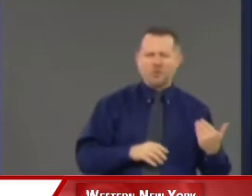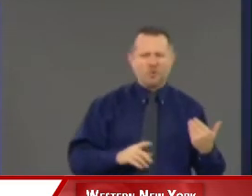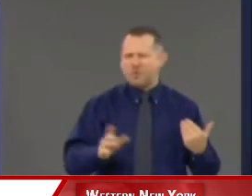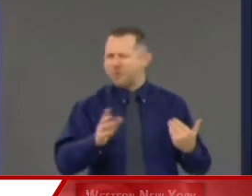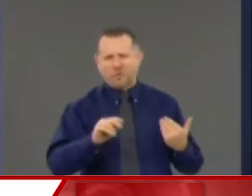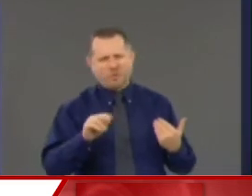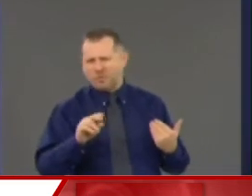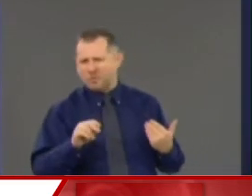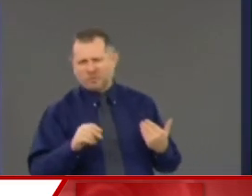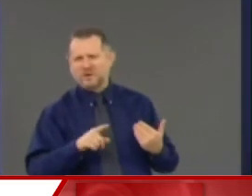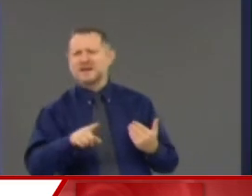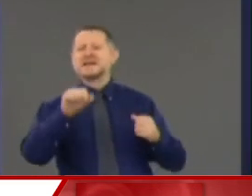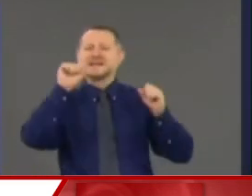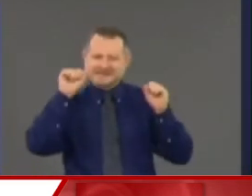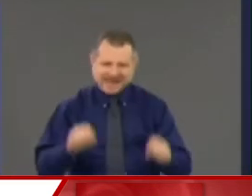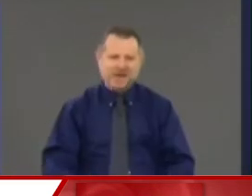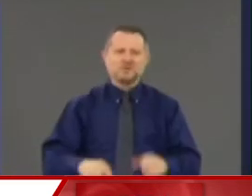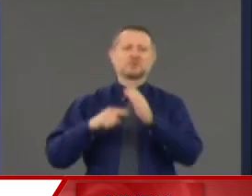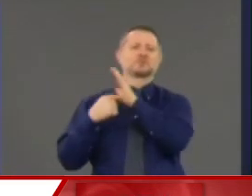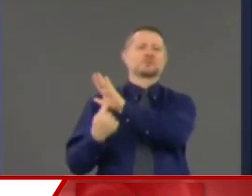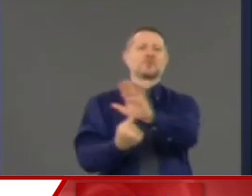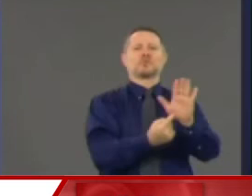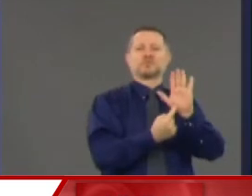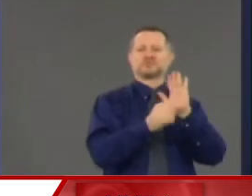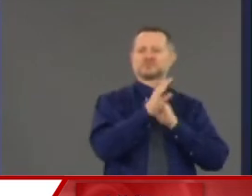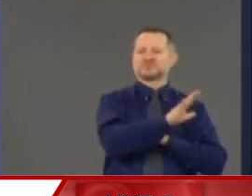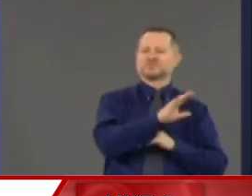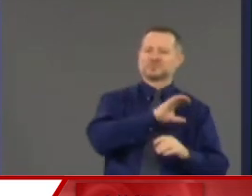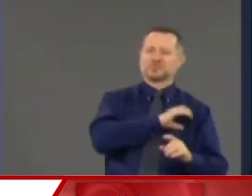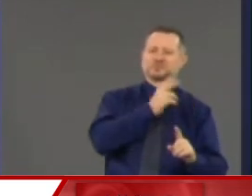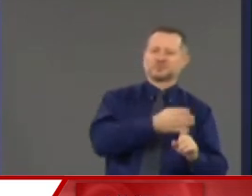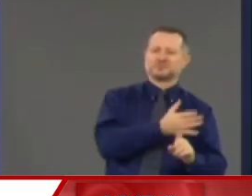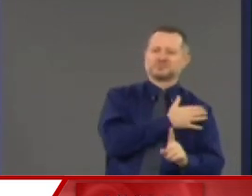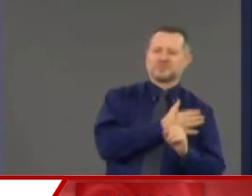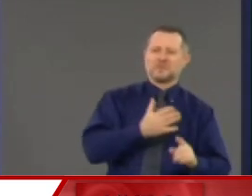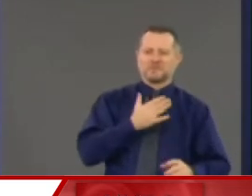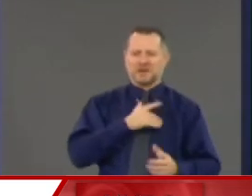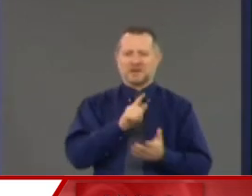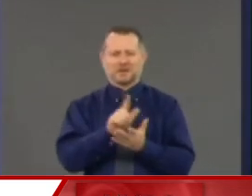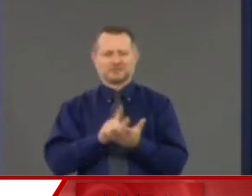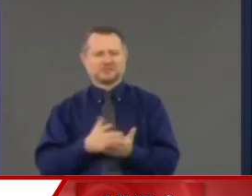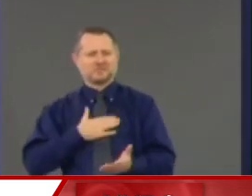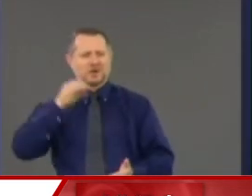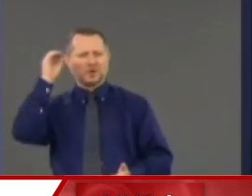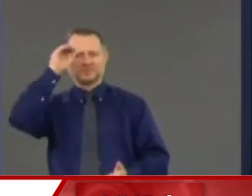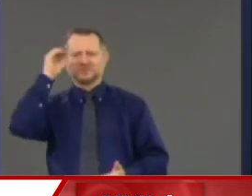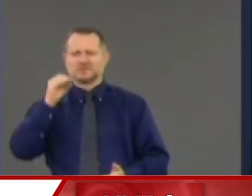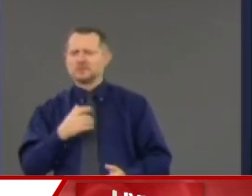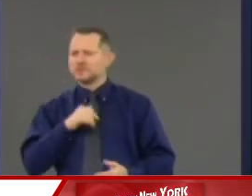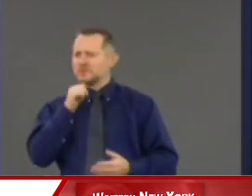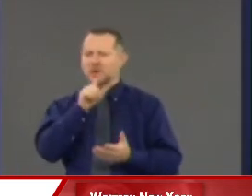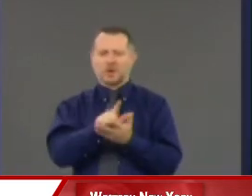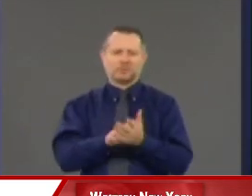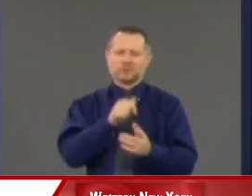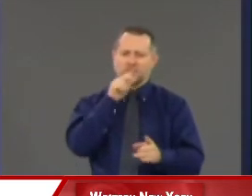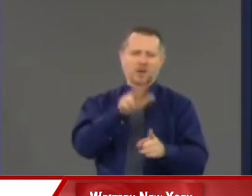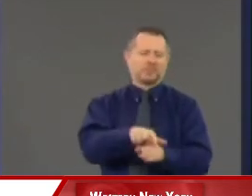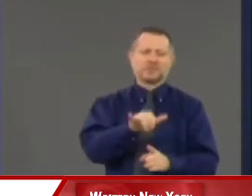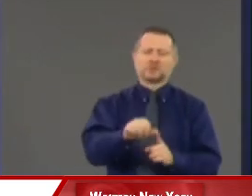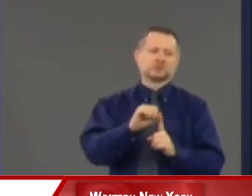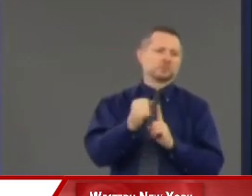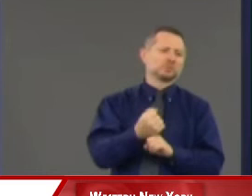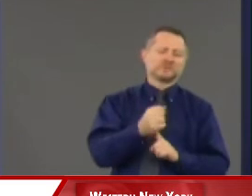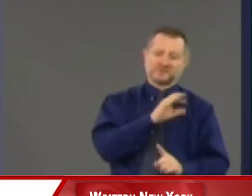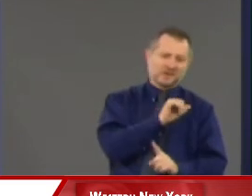every mayor. I gave them a legal opinion that said the law doesn't apply. Now,